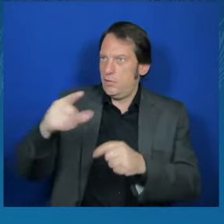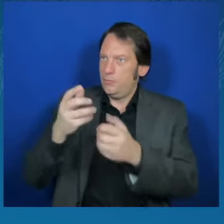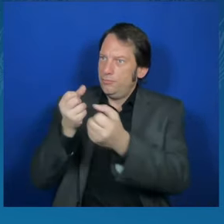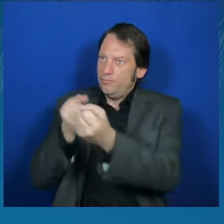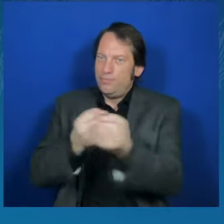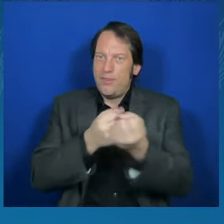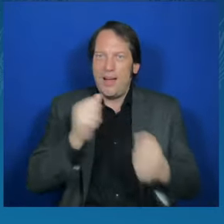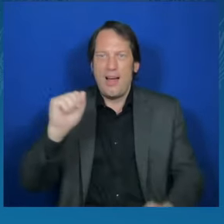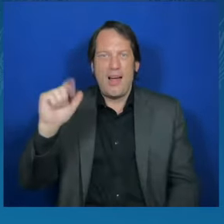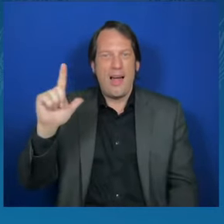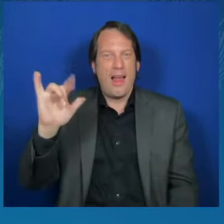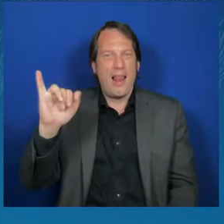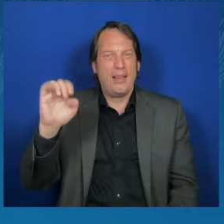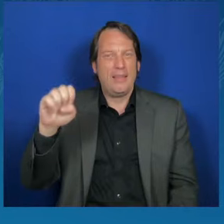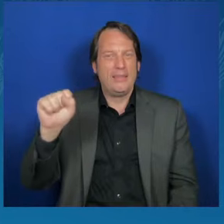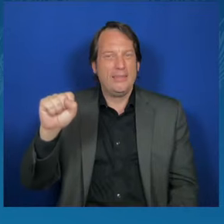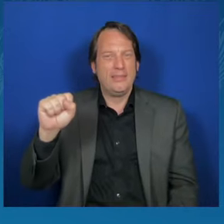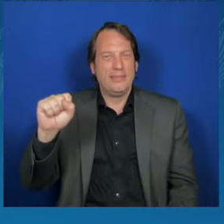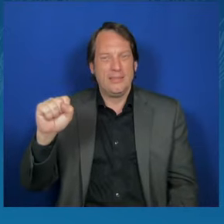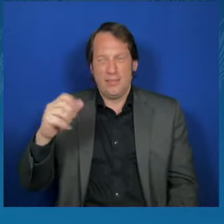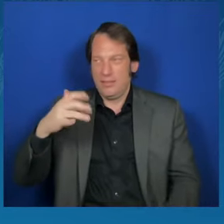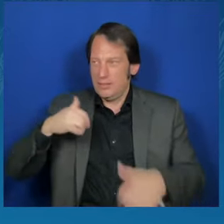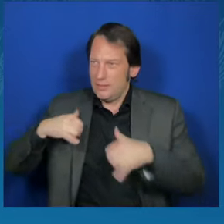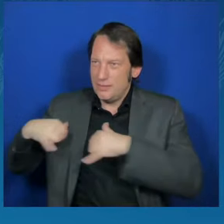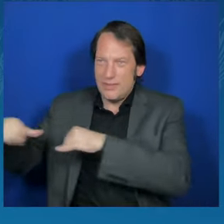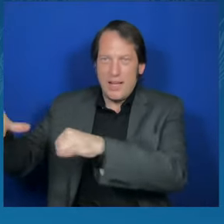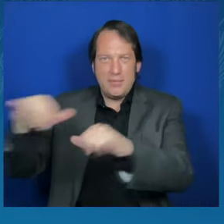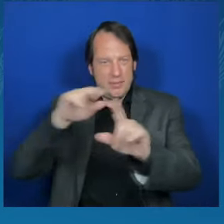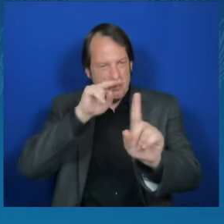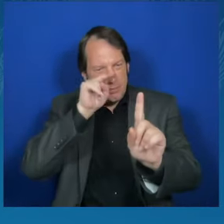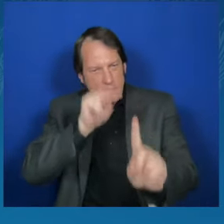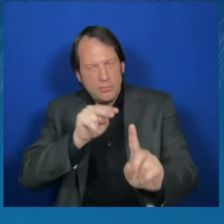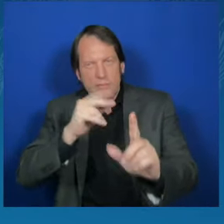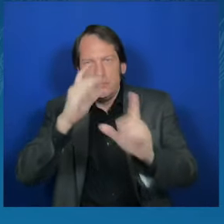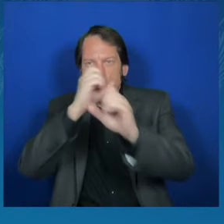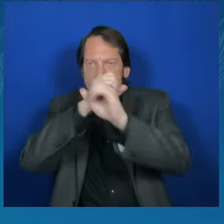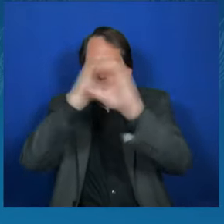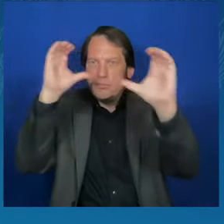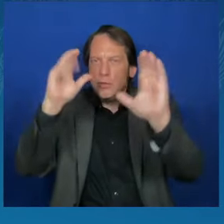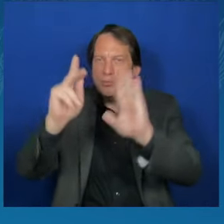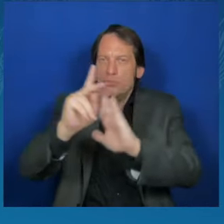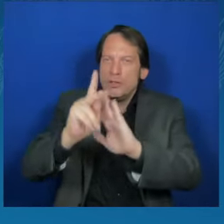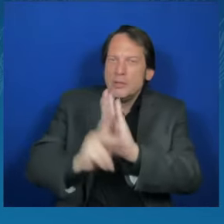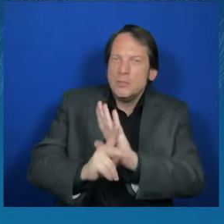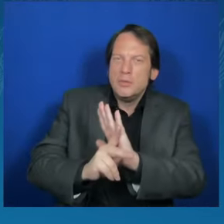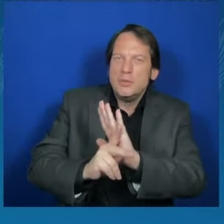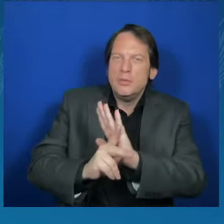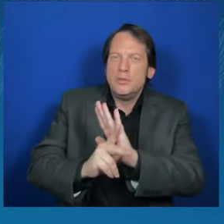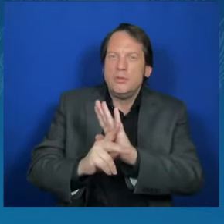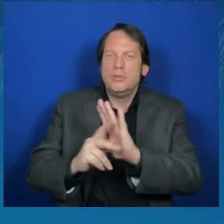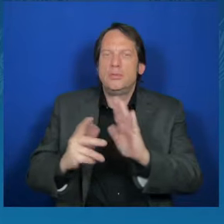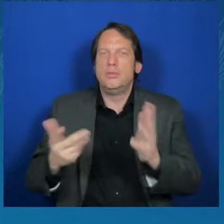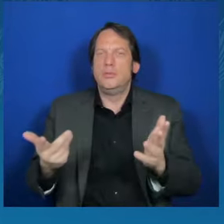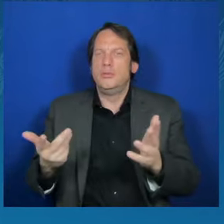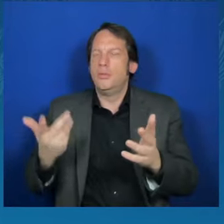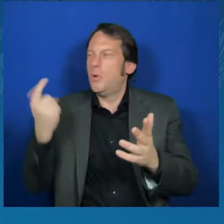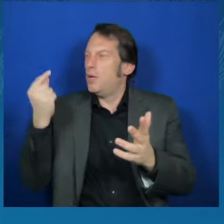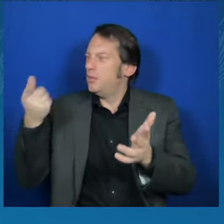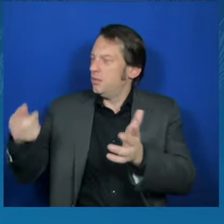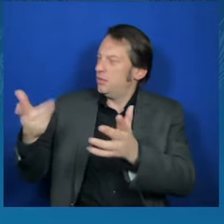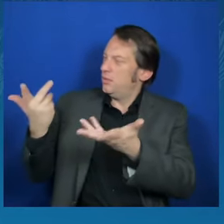of what it means to abide by democratic principles that have historically ensured